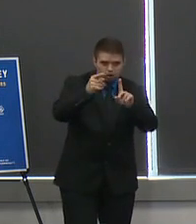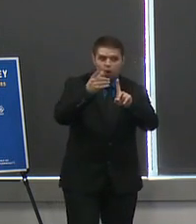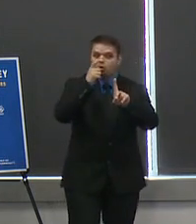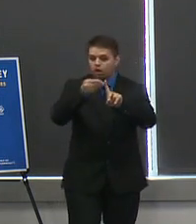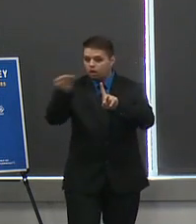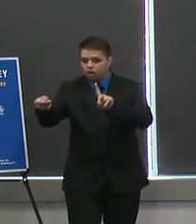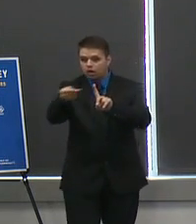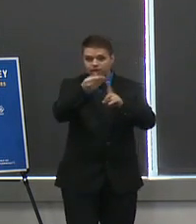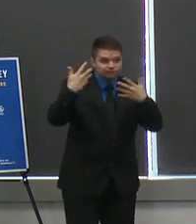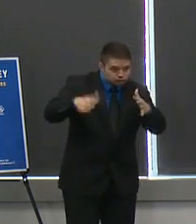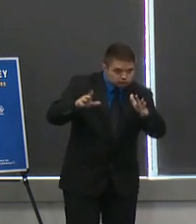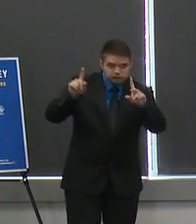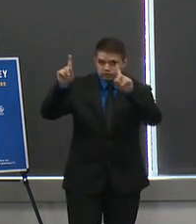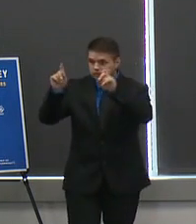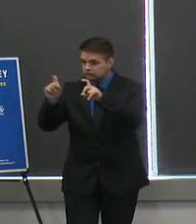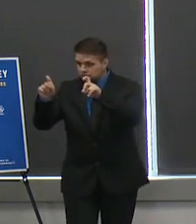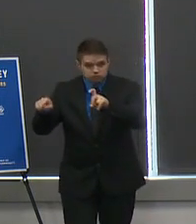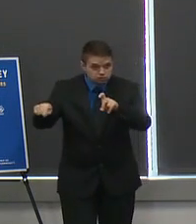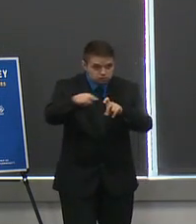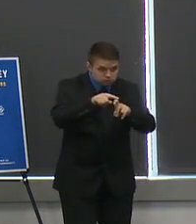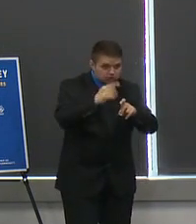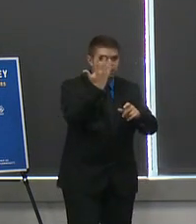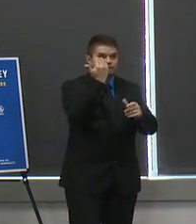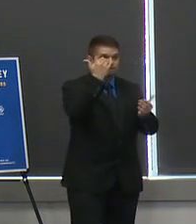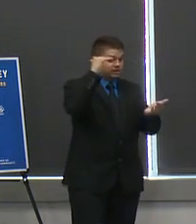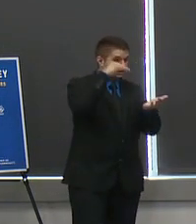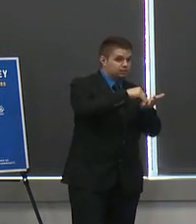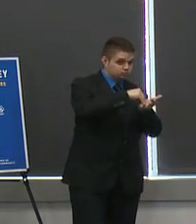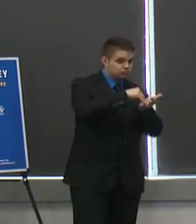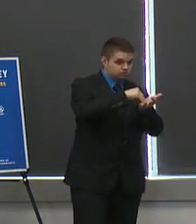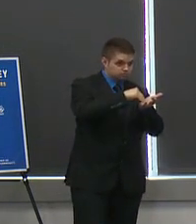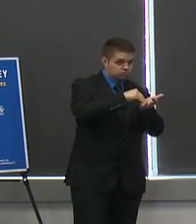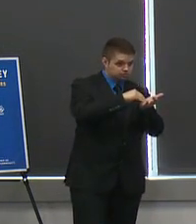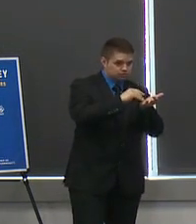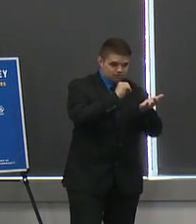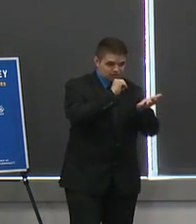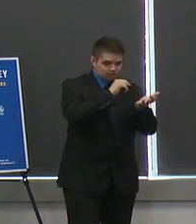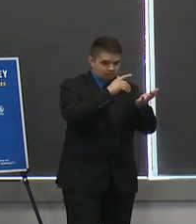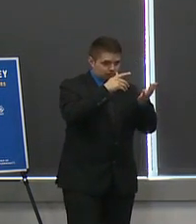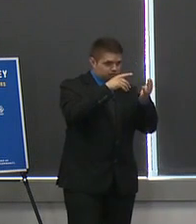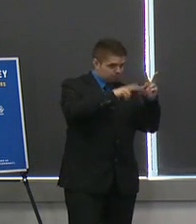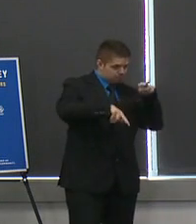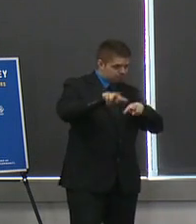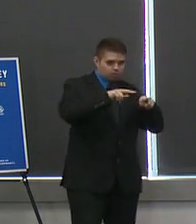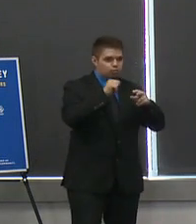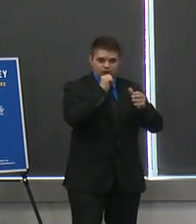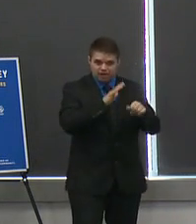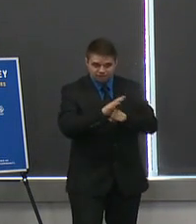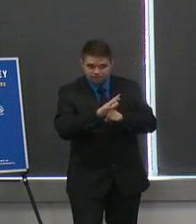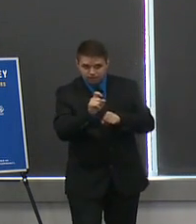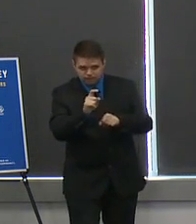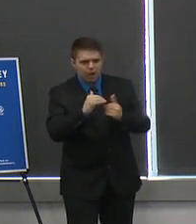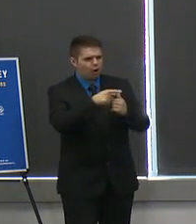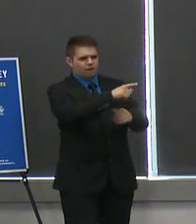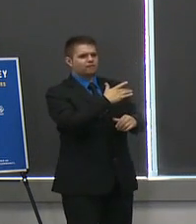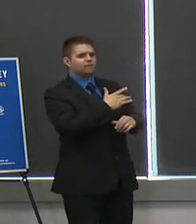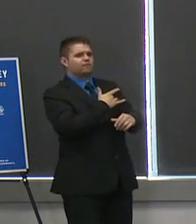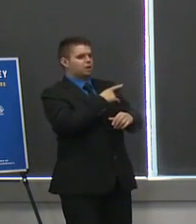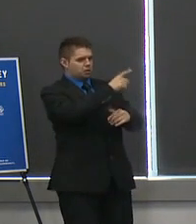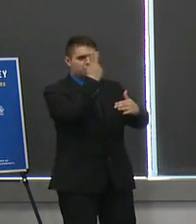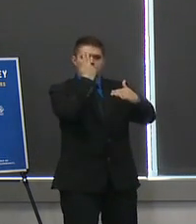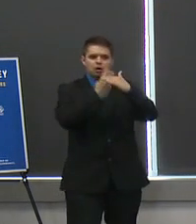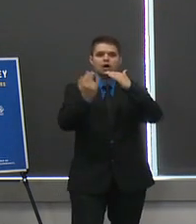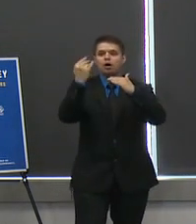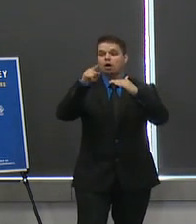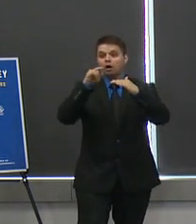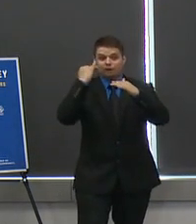of 15 000 per week is less than half a percent of our population i think brad that um